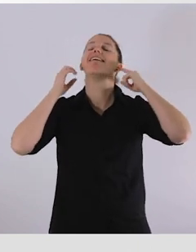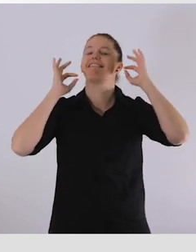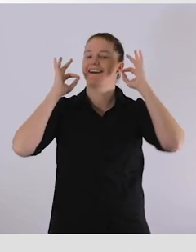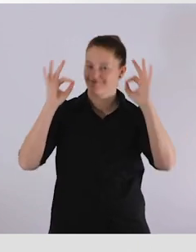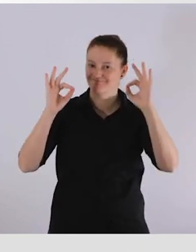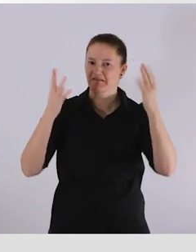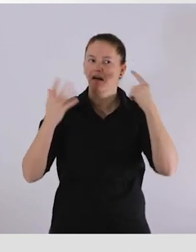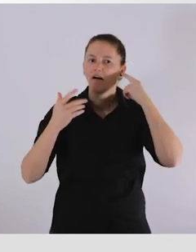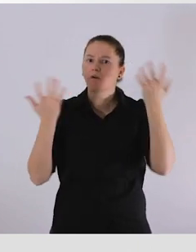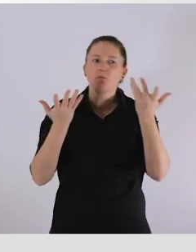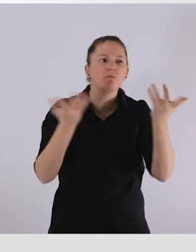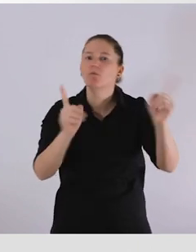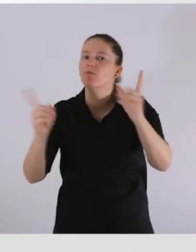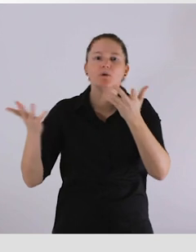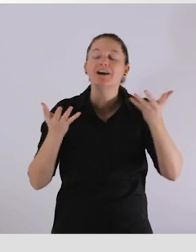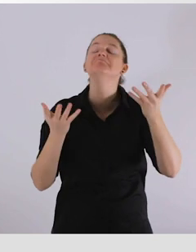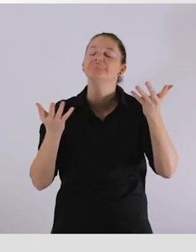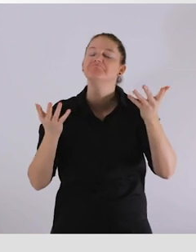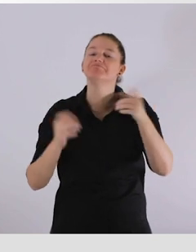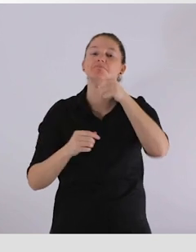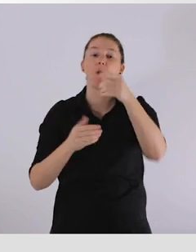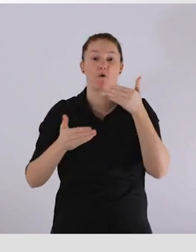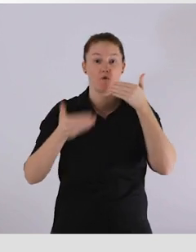Amplification of speakers